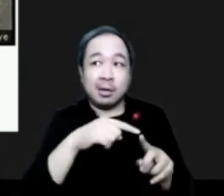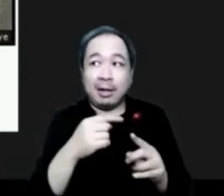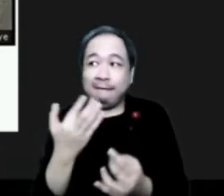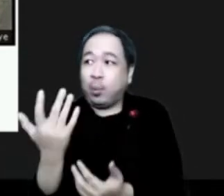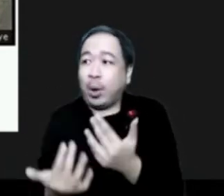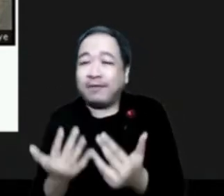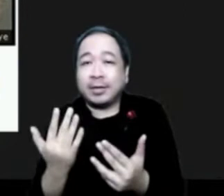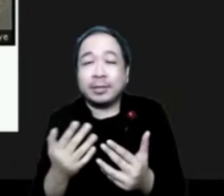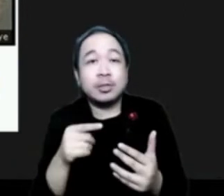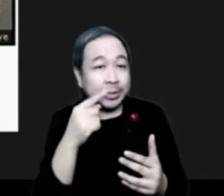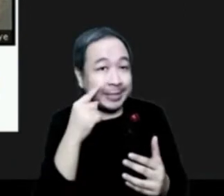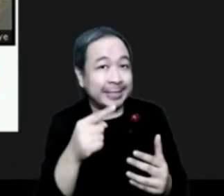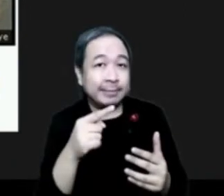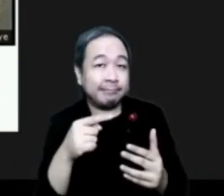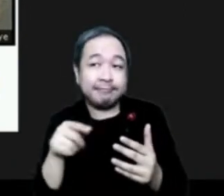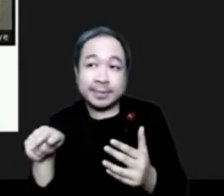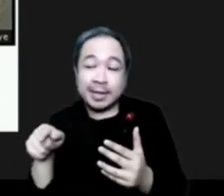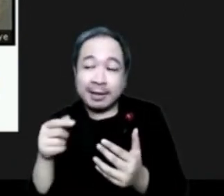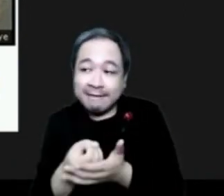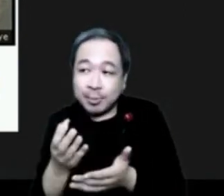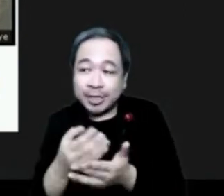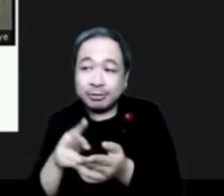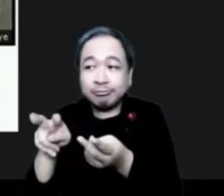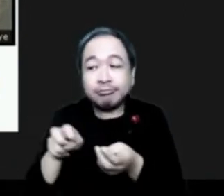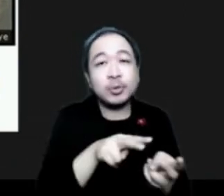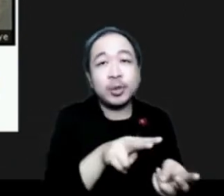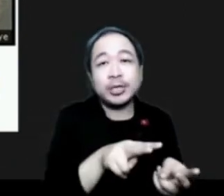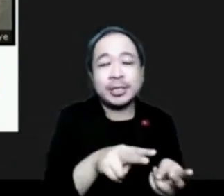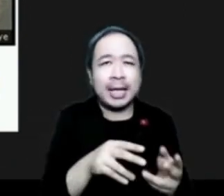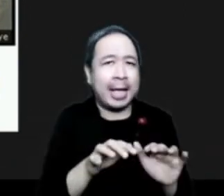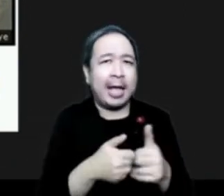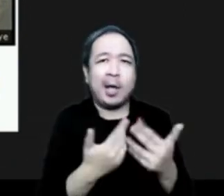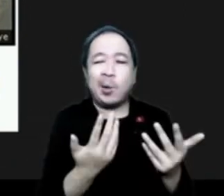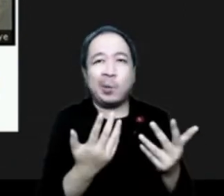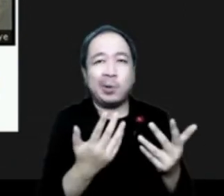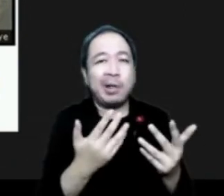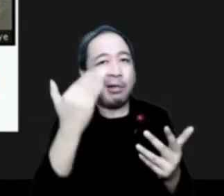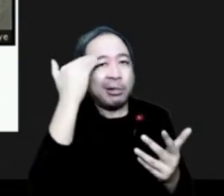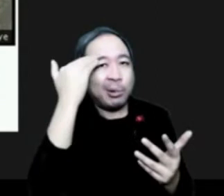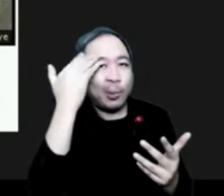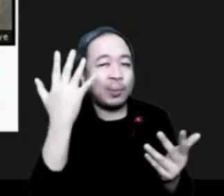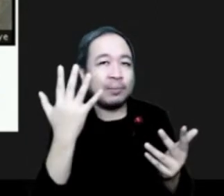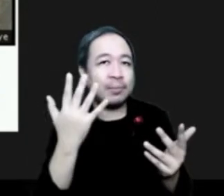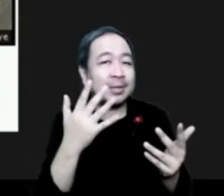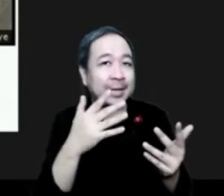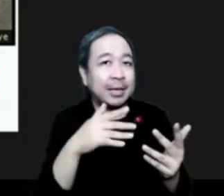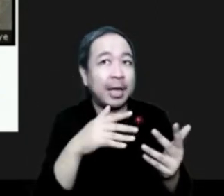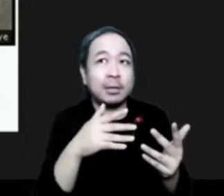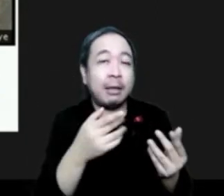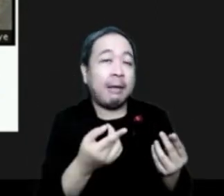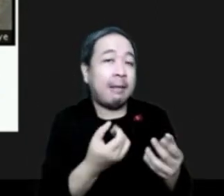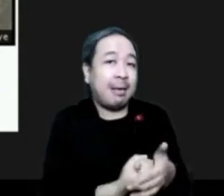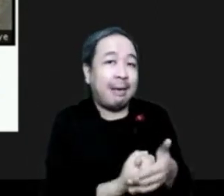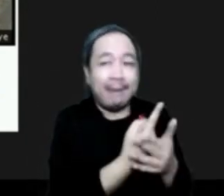forecast and we are, if I could say, corrected with the near real time reservation. So, we have a clear picture about the current situation across the continent.